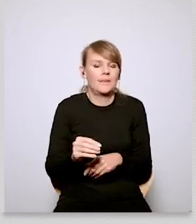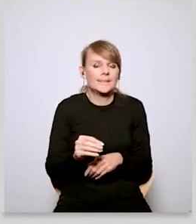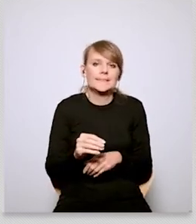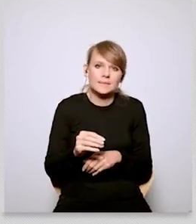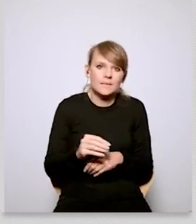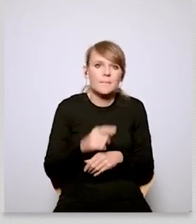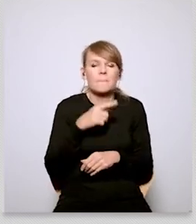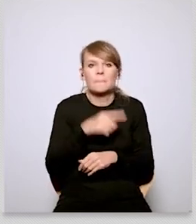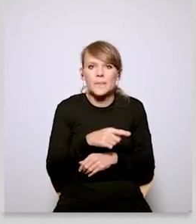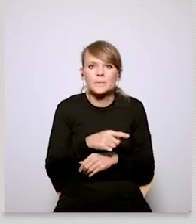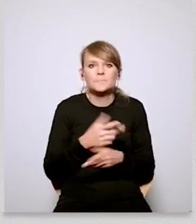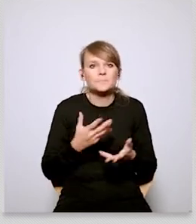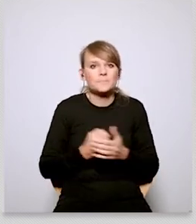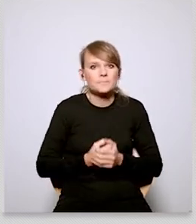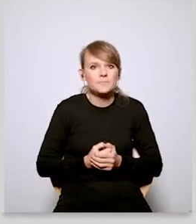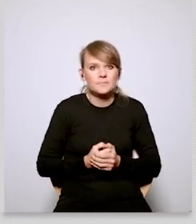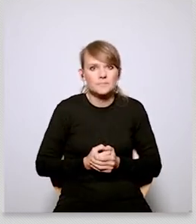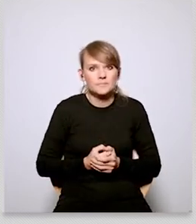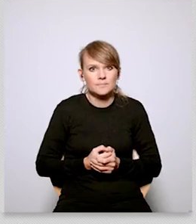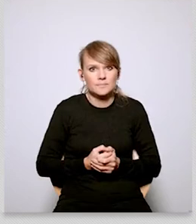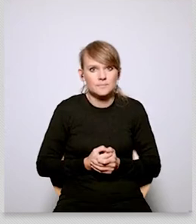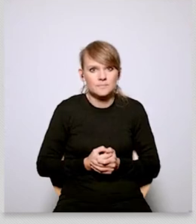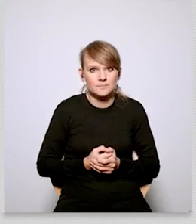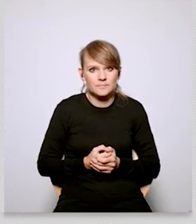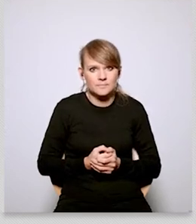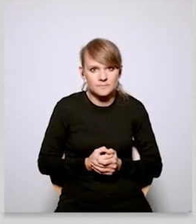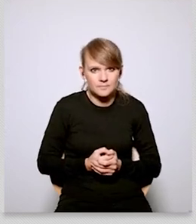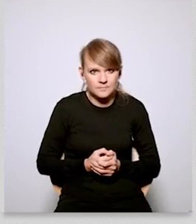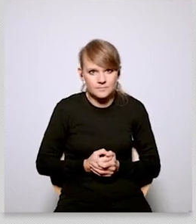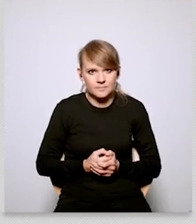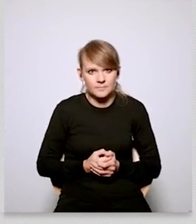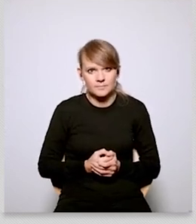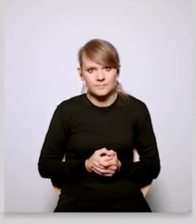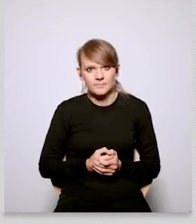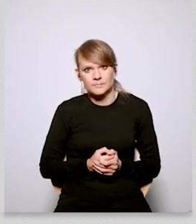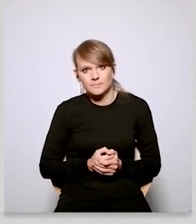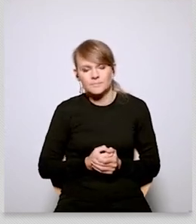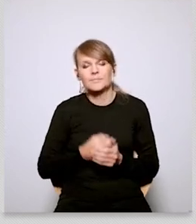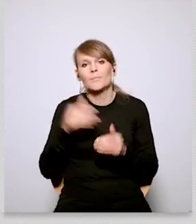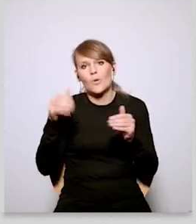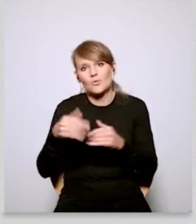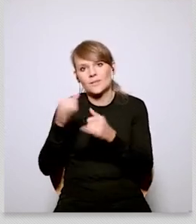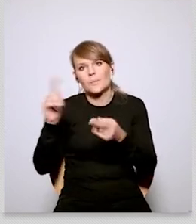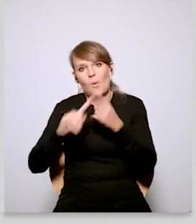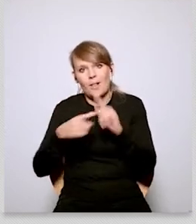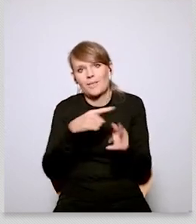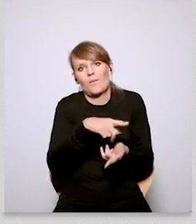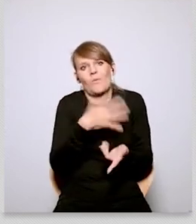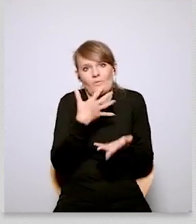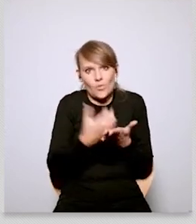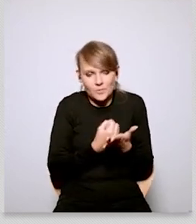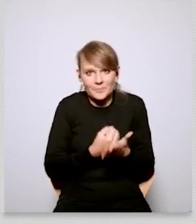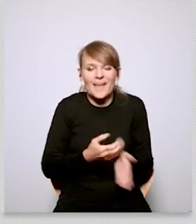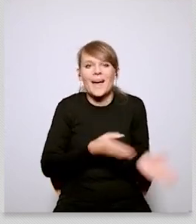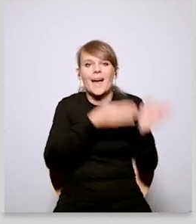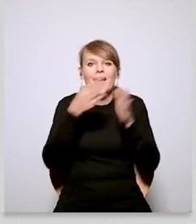at the expense of the quality of life of the lifestyle and they might actually say no at the end of the